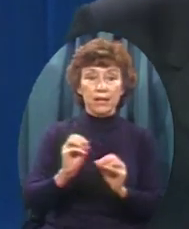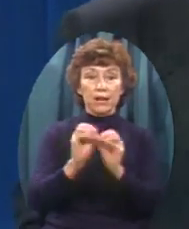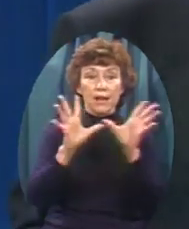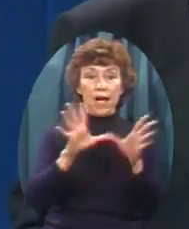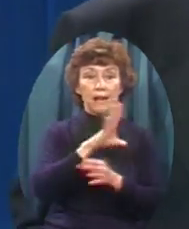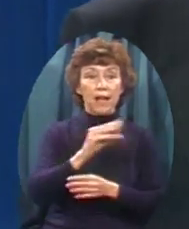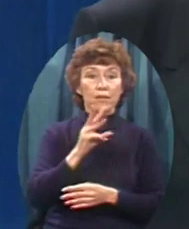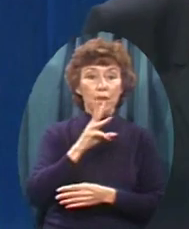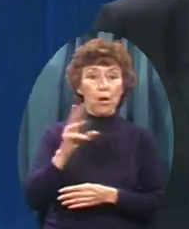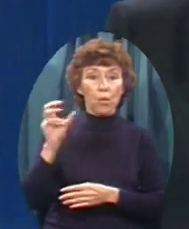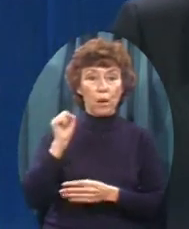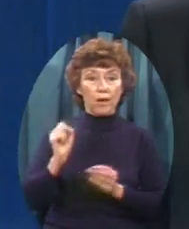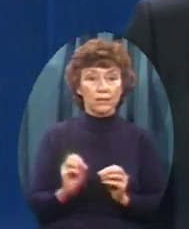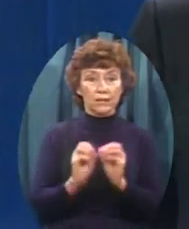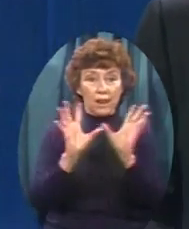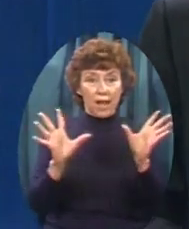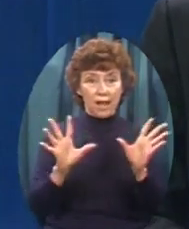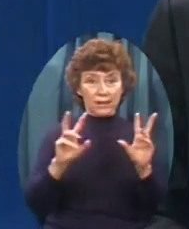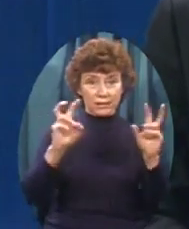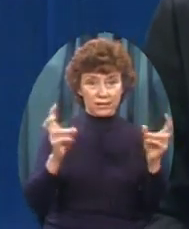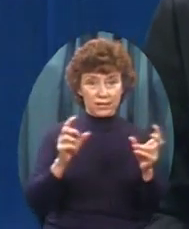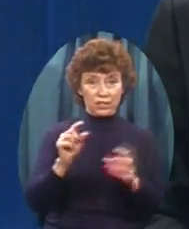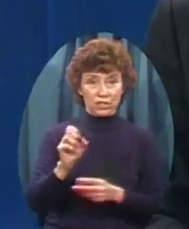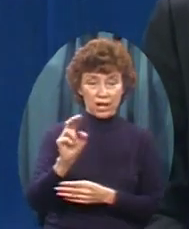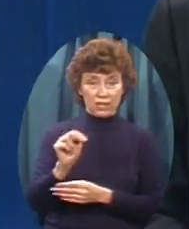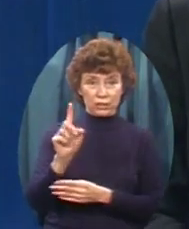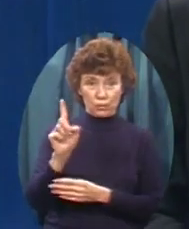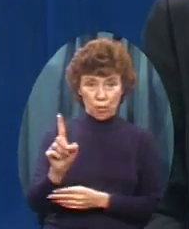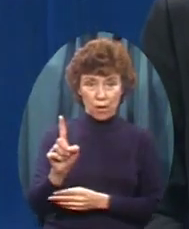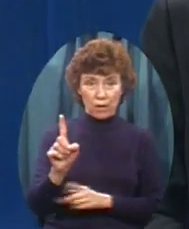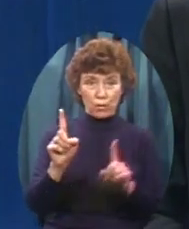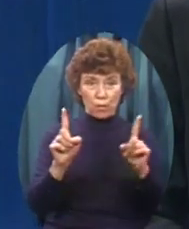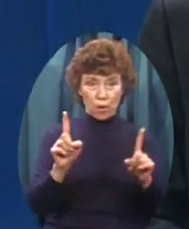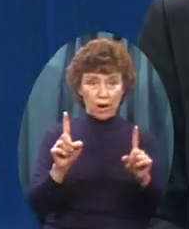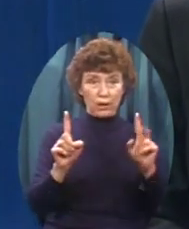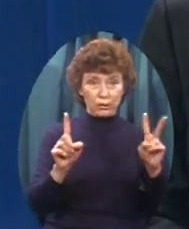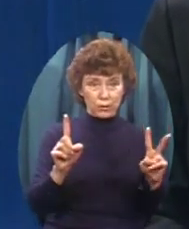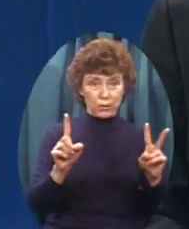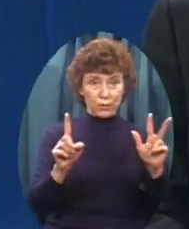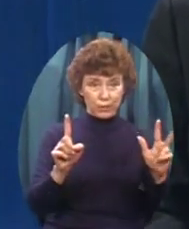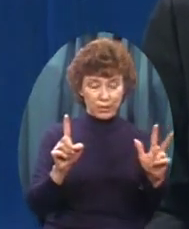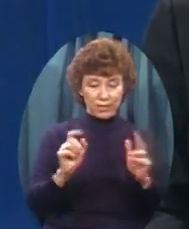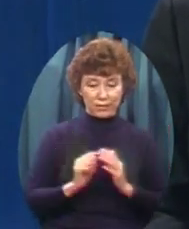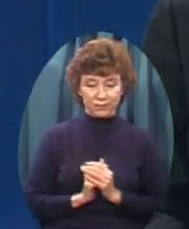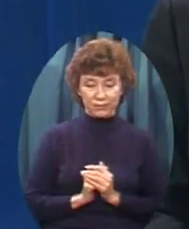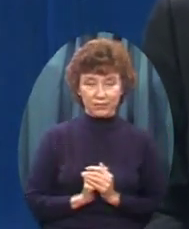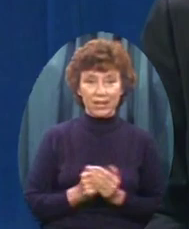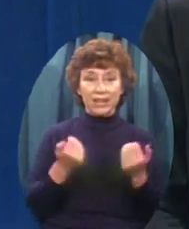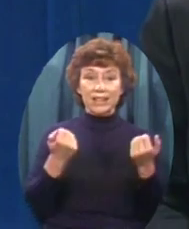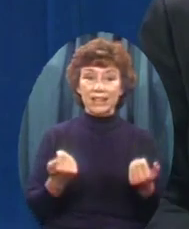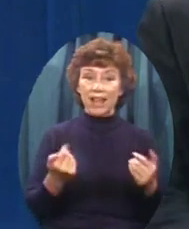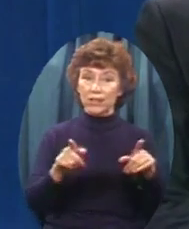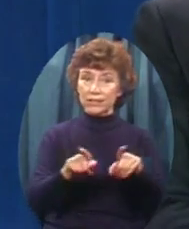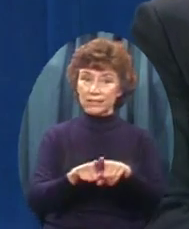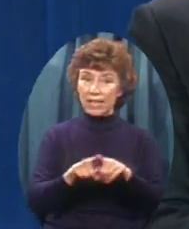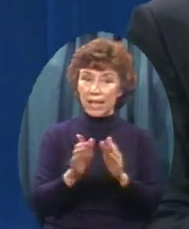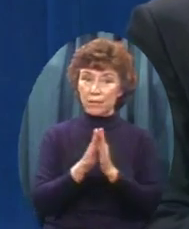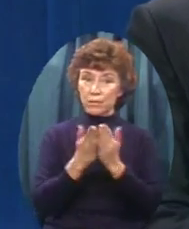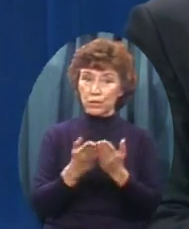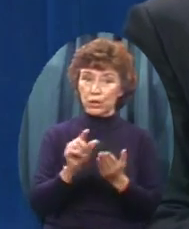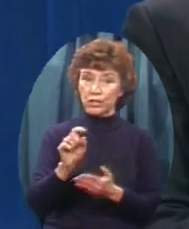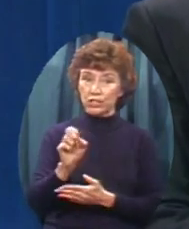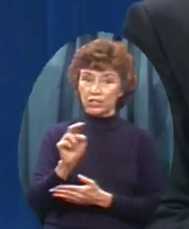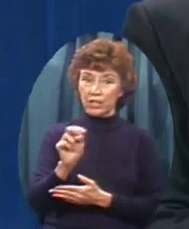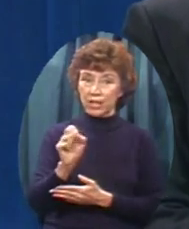there was light Genesis 1 Verses 1 2 and 3 Now in the same book Genesis 12